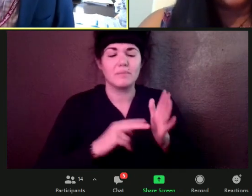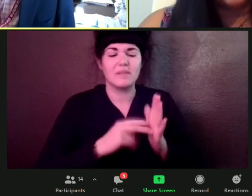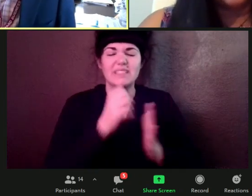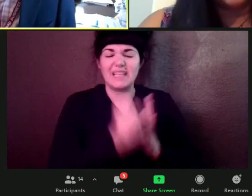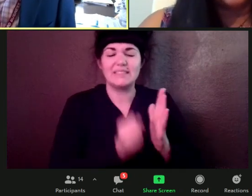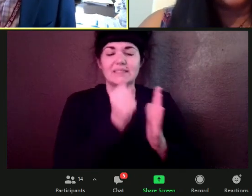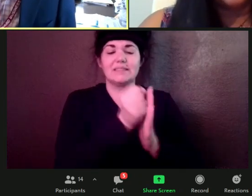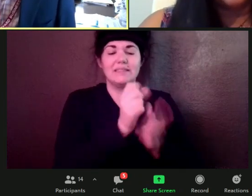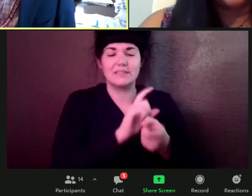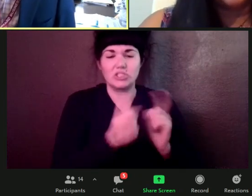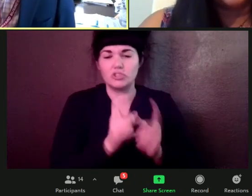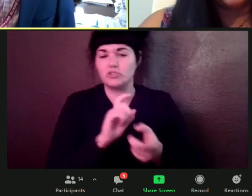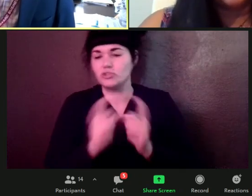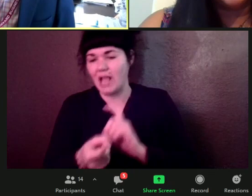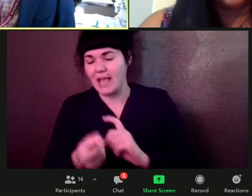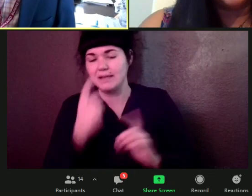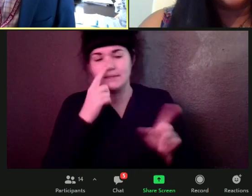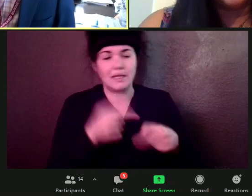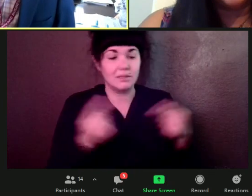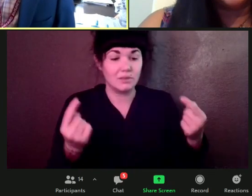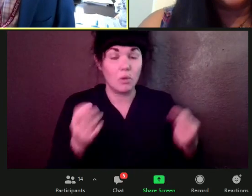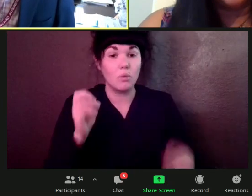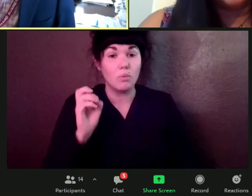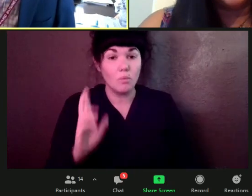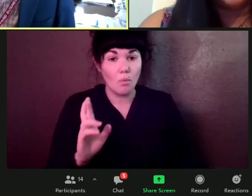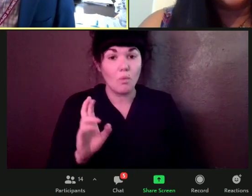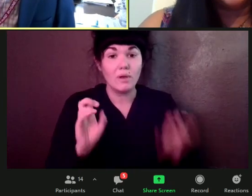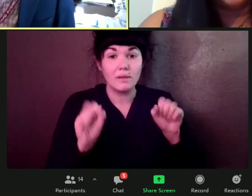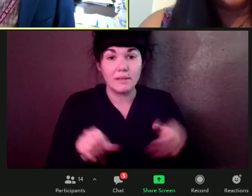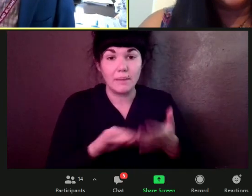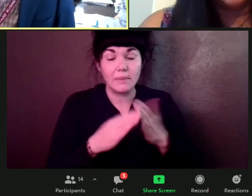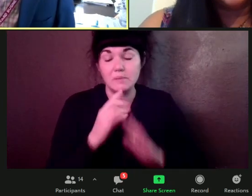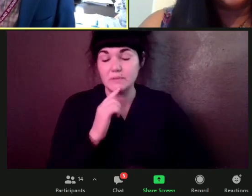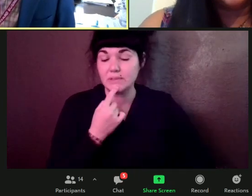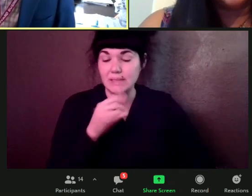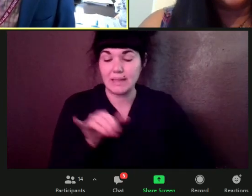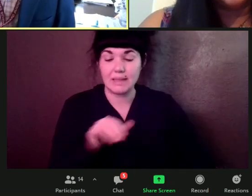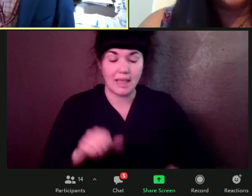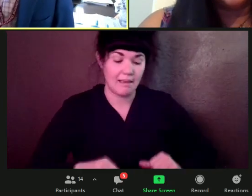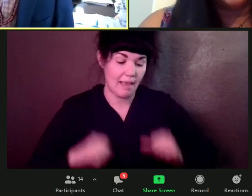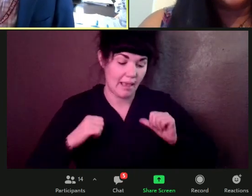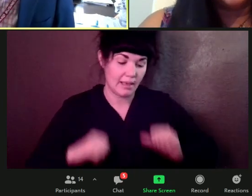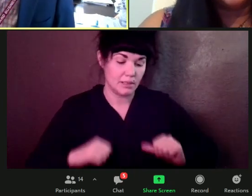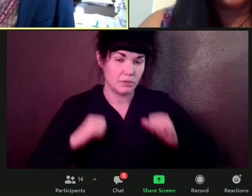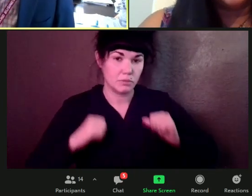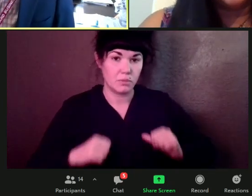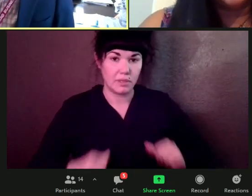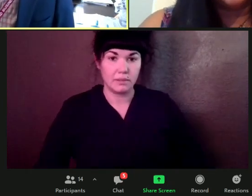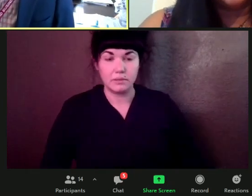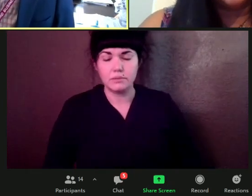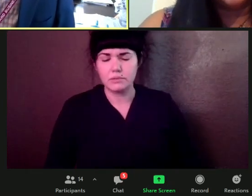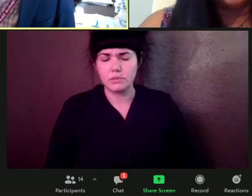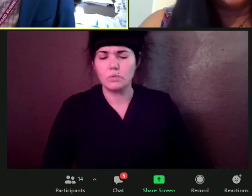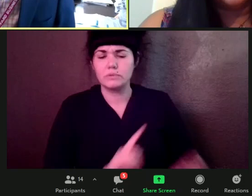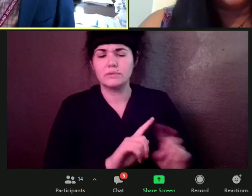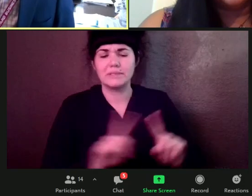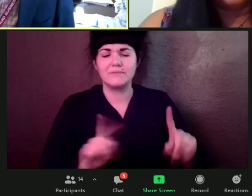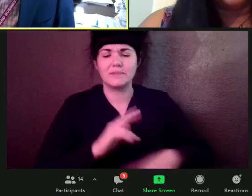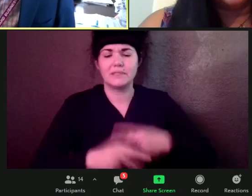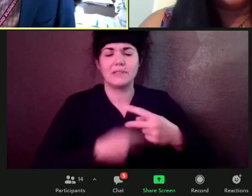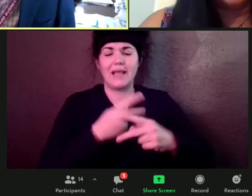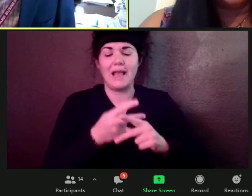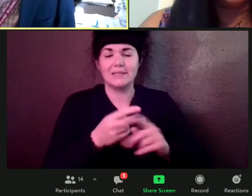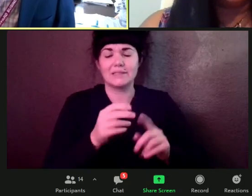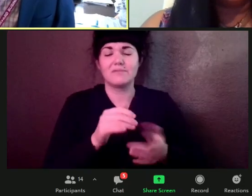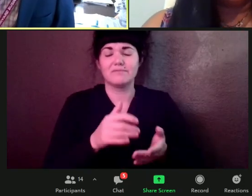threatening as, uh, as asthma. Um, so basically conditions that we're going to bring your immune system down, which could be, uh,